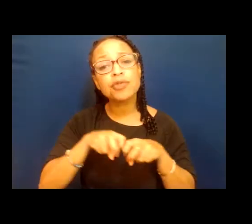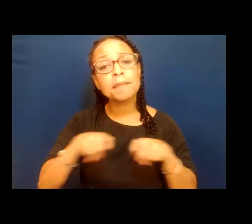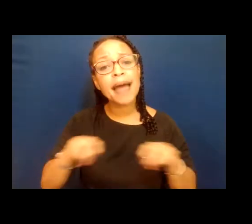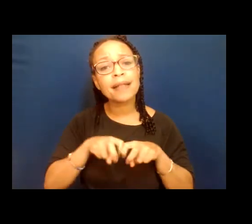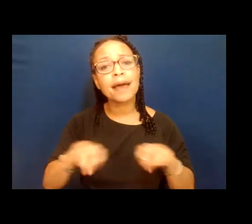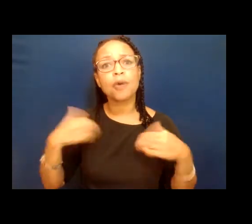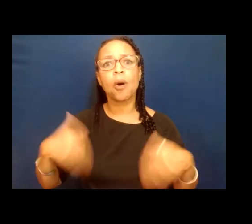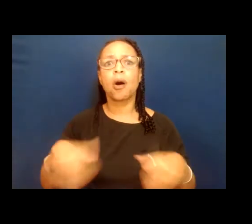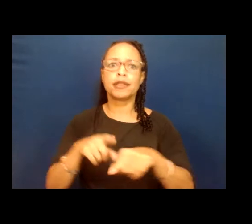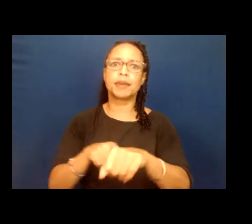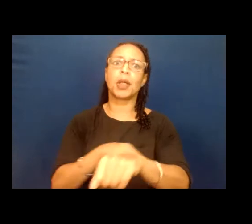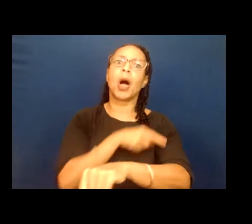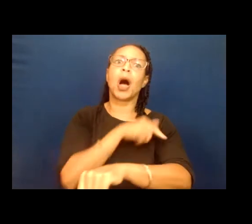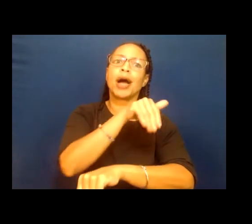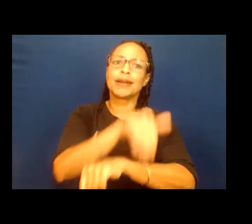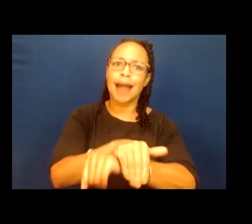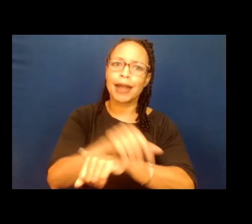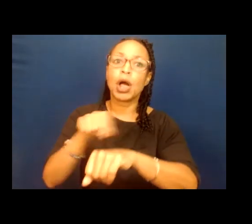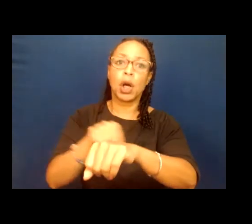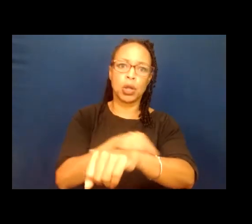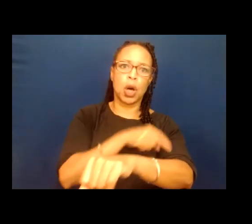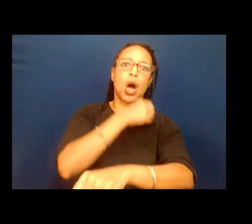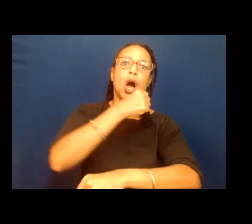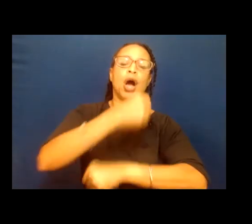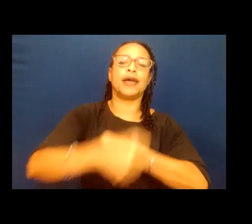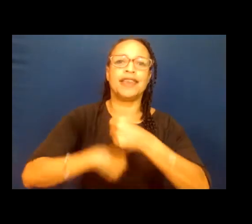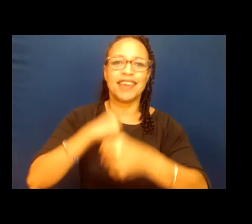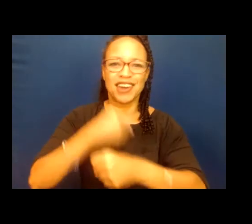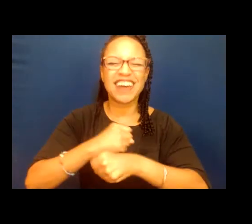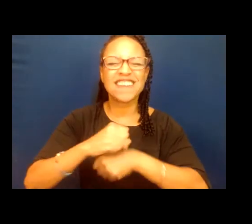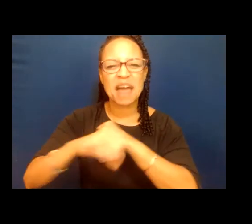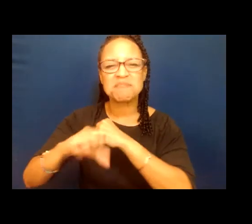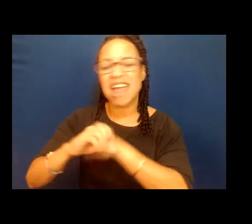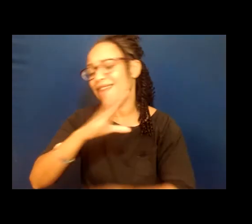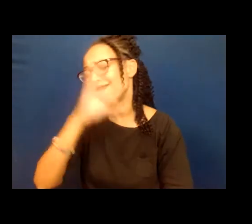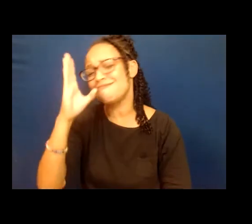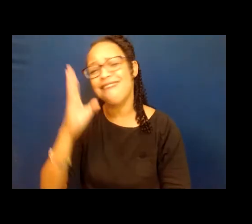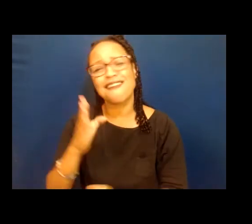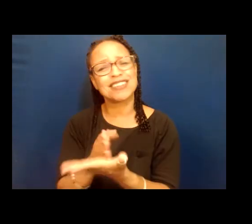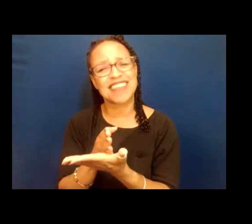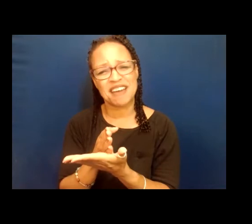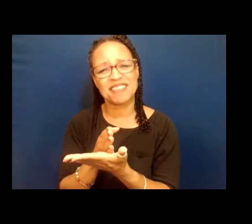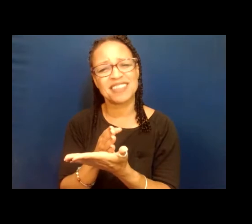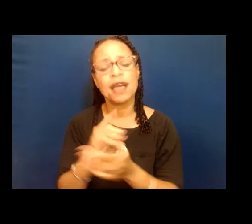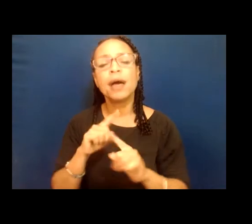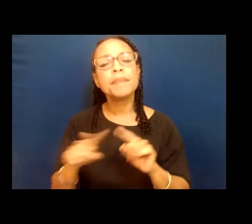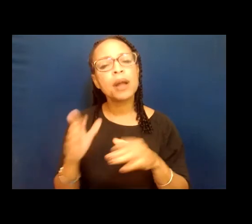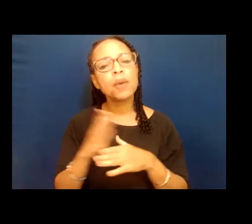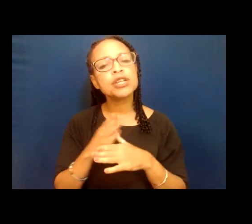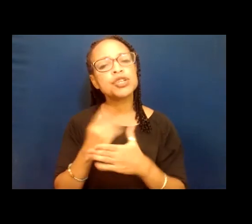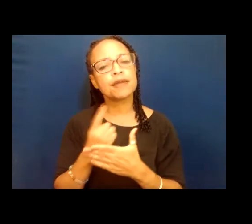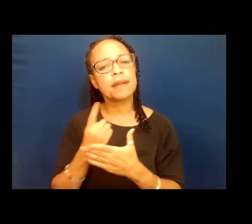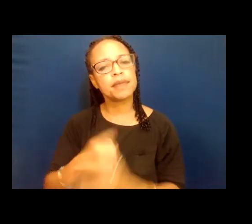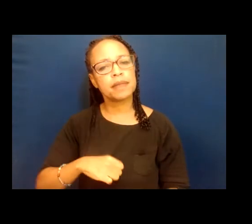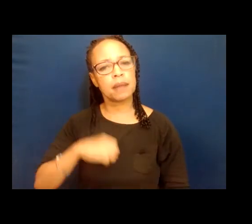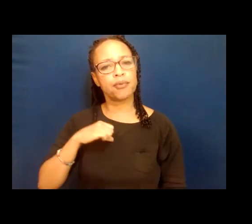long night. It's been a long year of campaigns that never ends. But I want to share something that I'm really proud about here at the